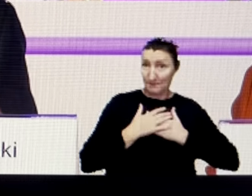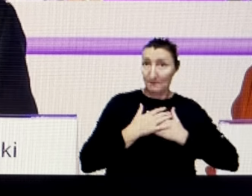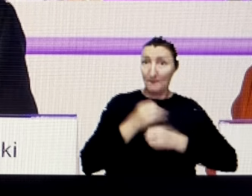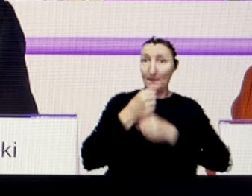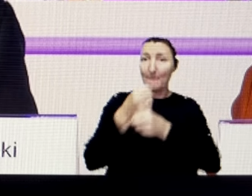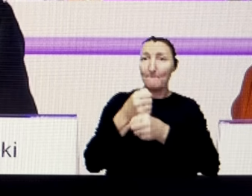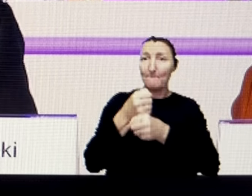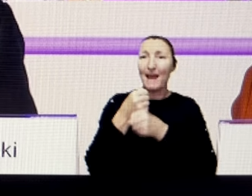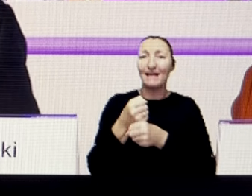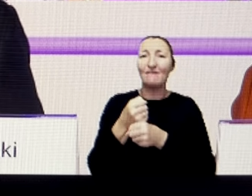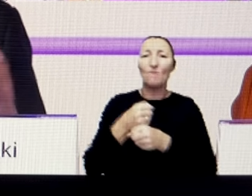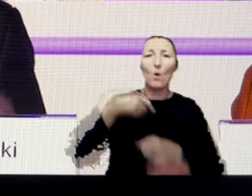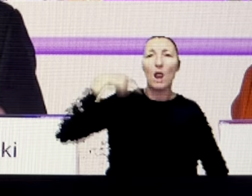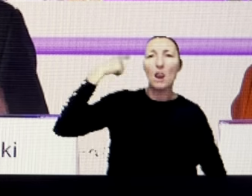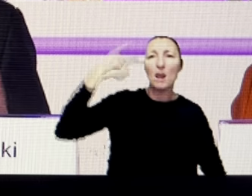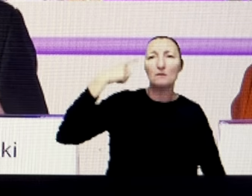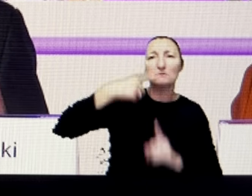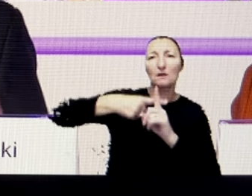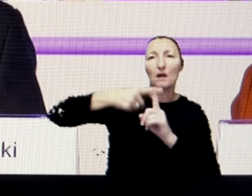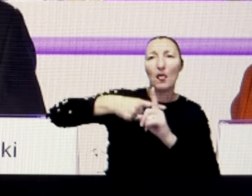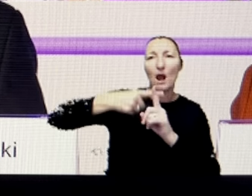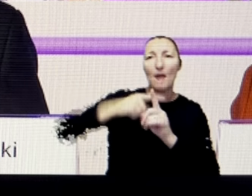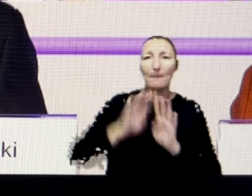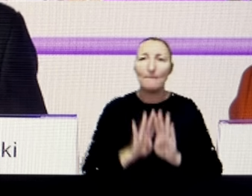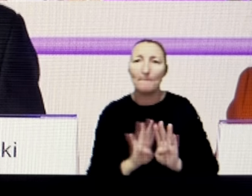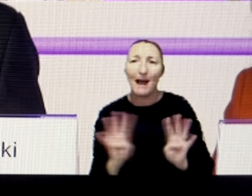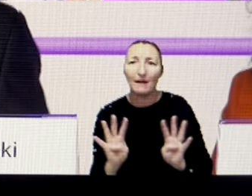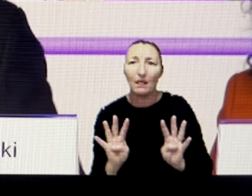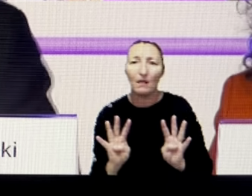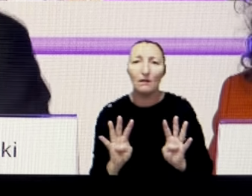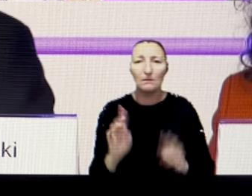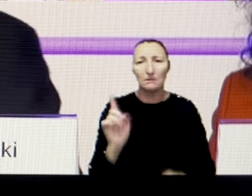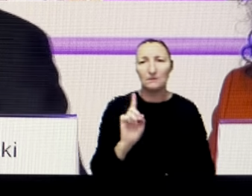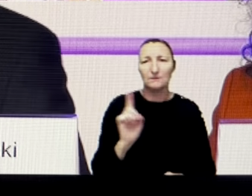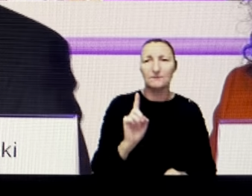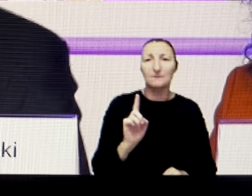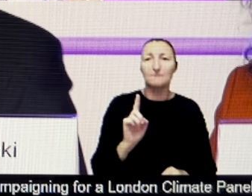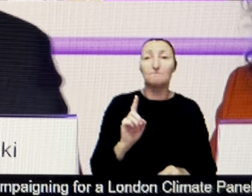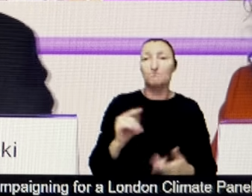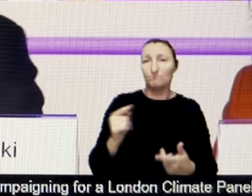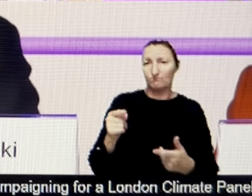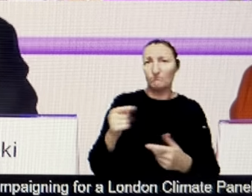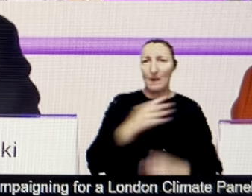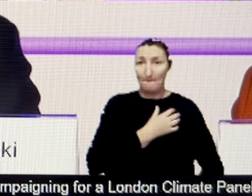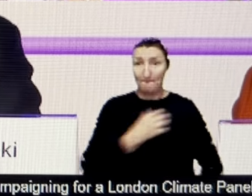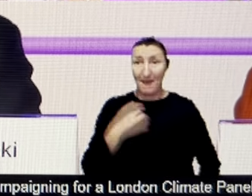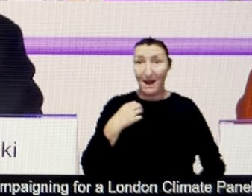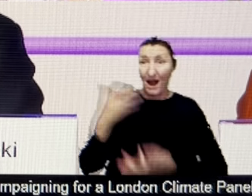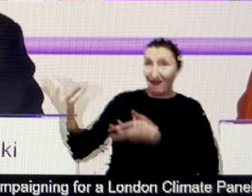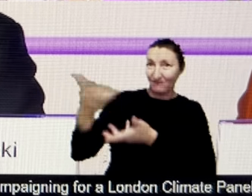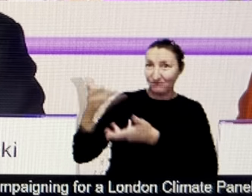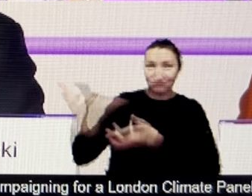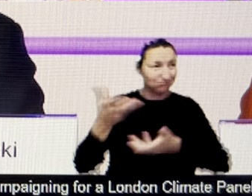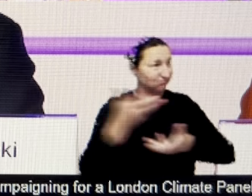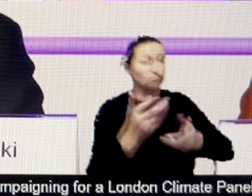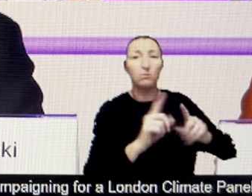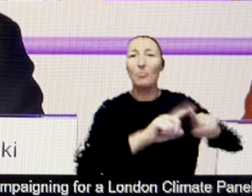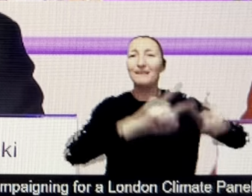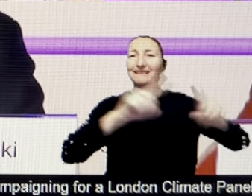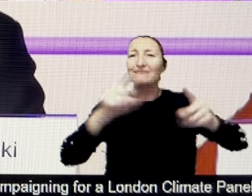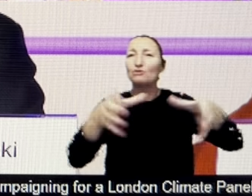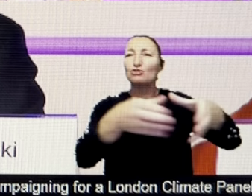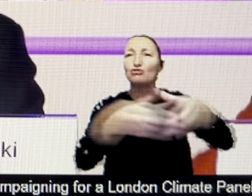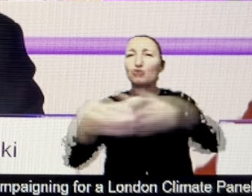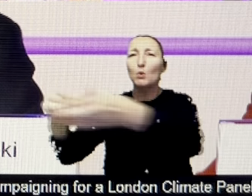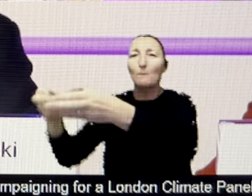mayor often interacts with big climate groups and campaign groups. But sometimes groups like we've heard tonight don't always get a look in because they're not